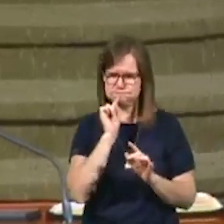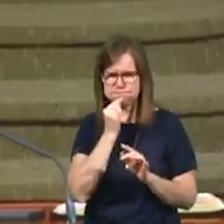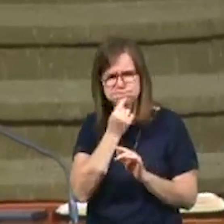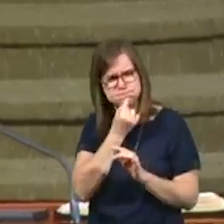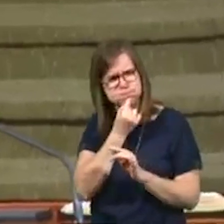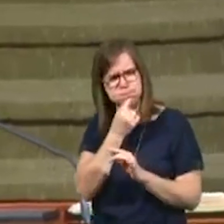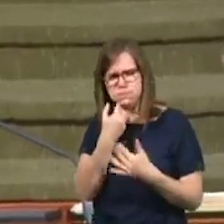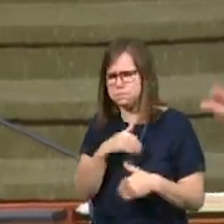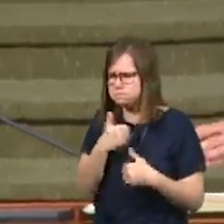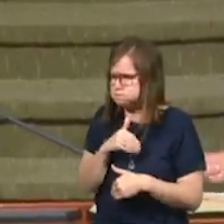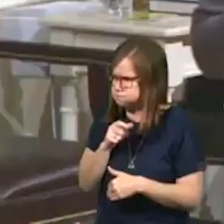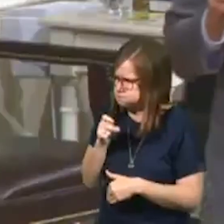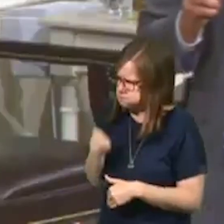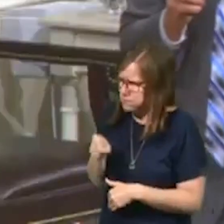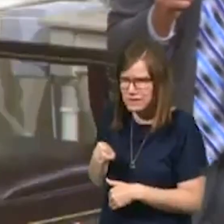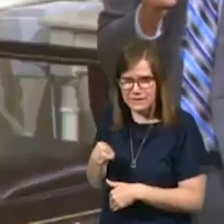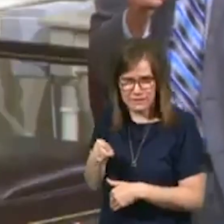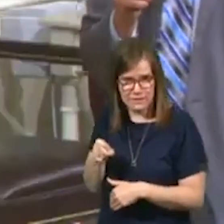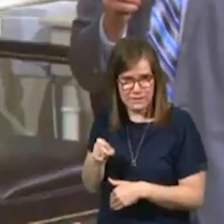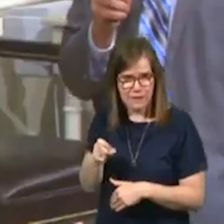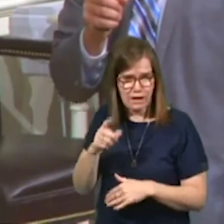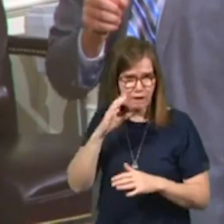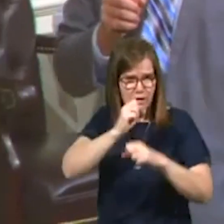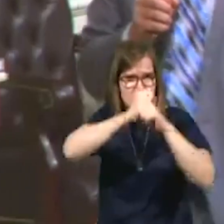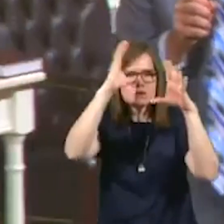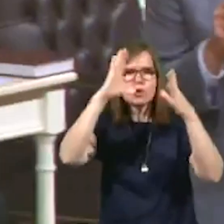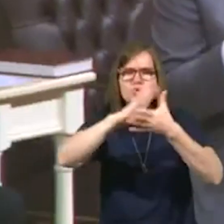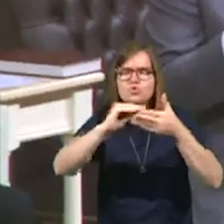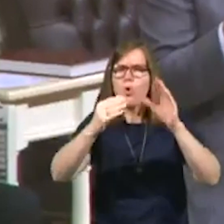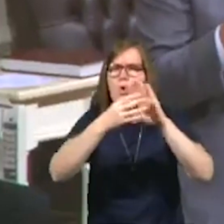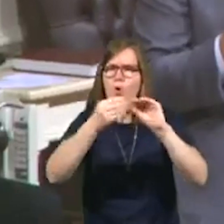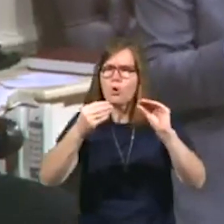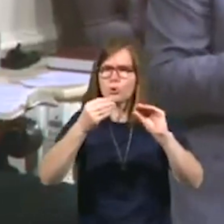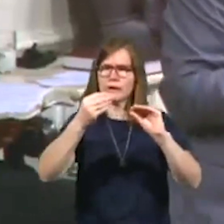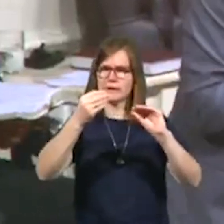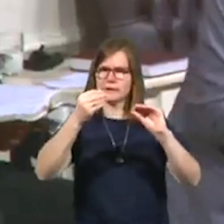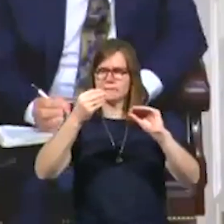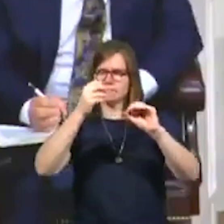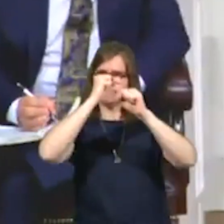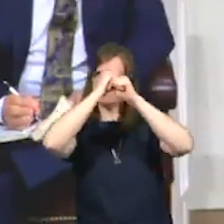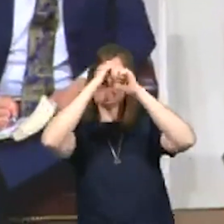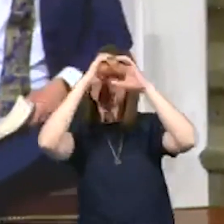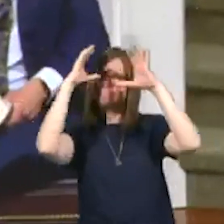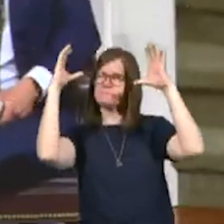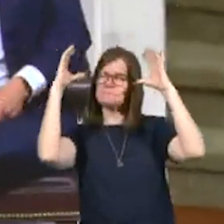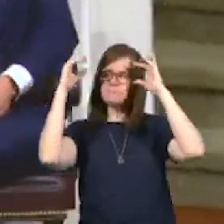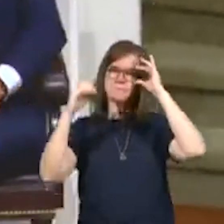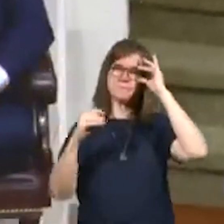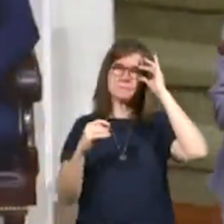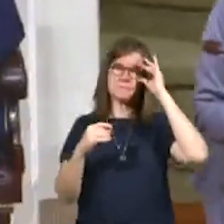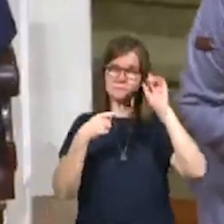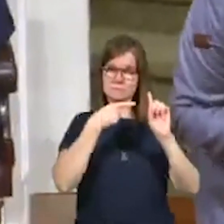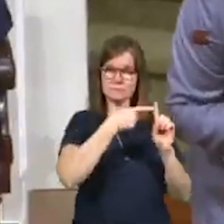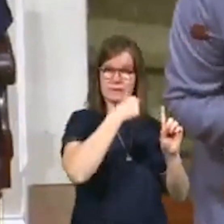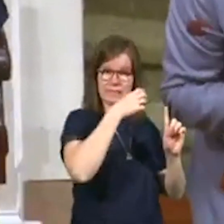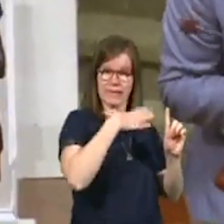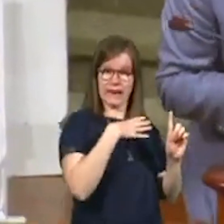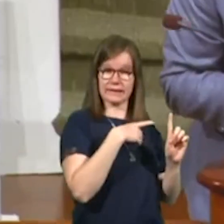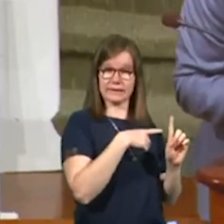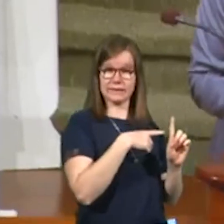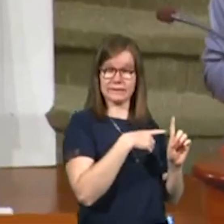Could you try to transport yourself to the story and see it in your mind's eye? Here's a lady